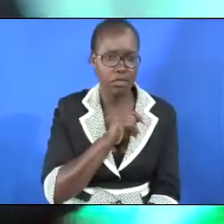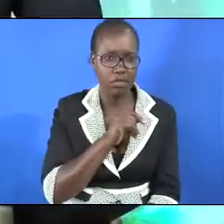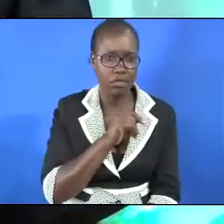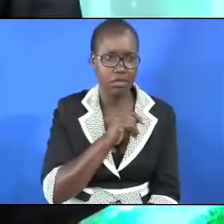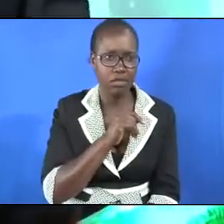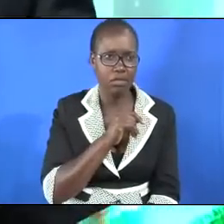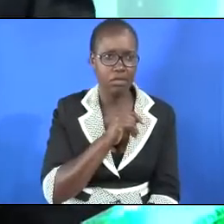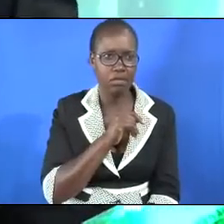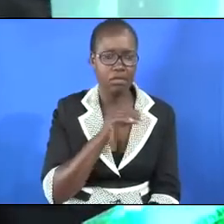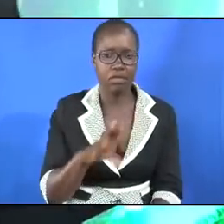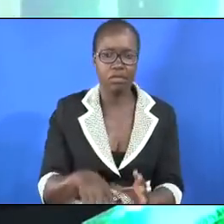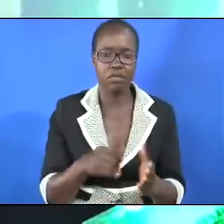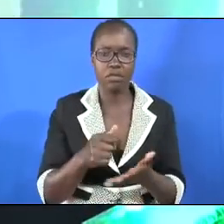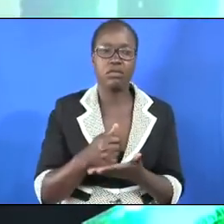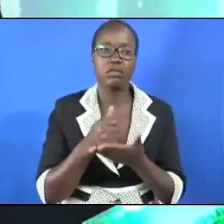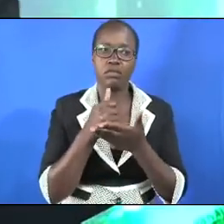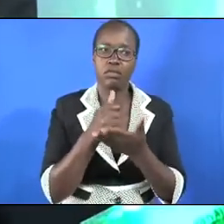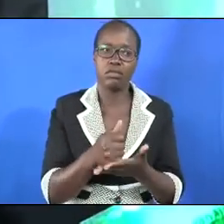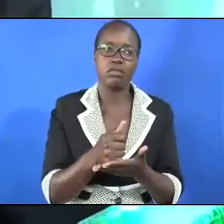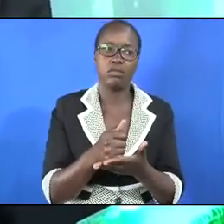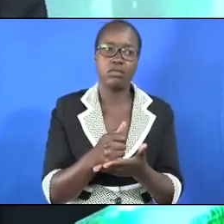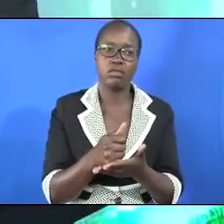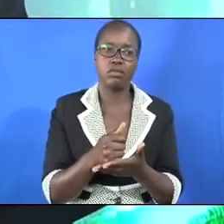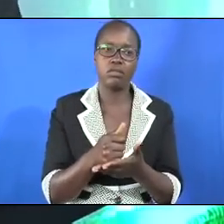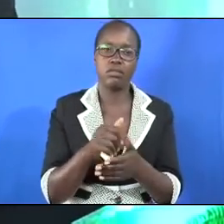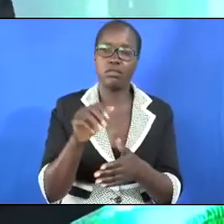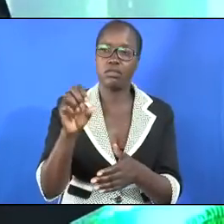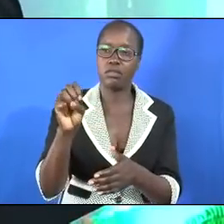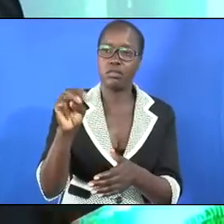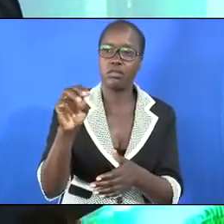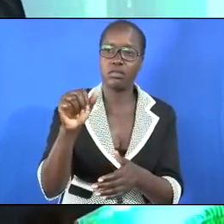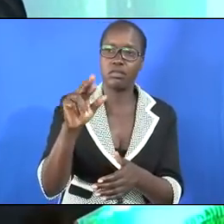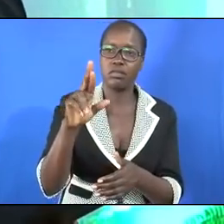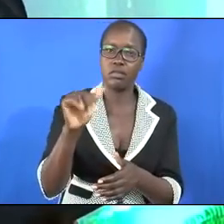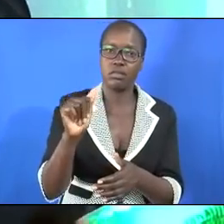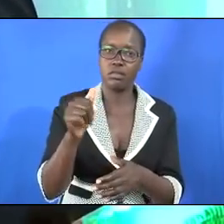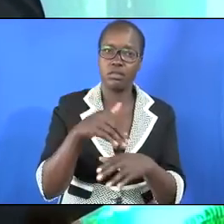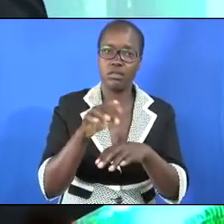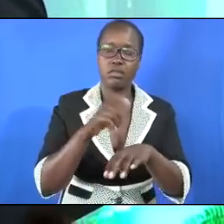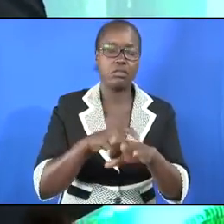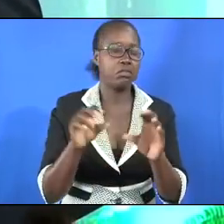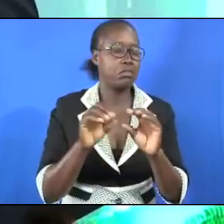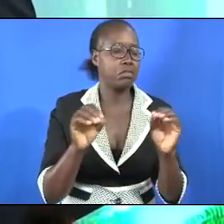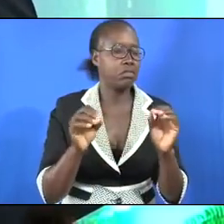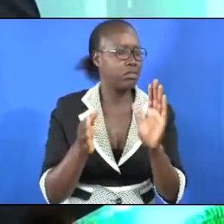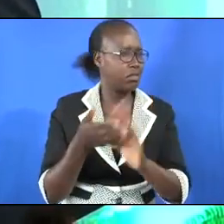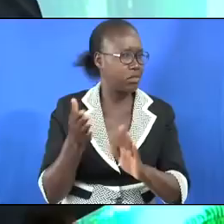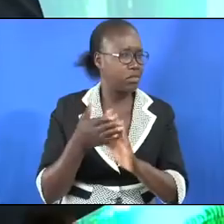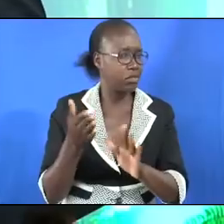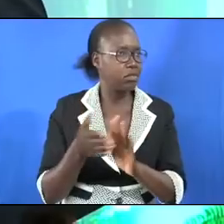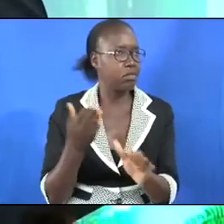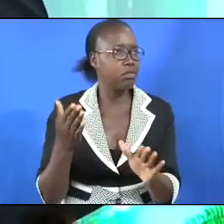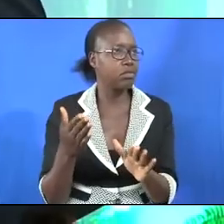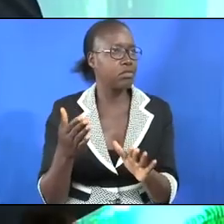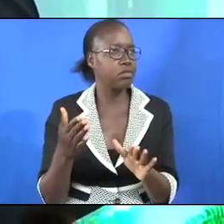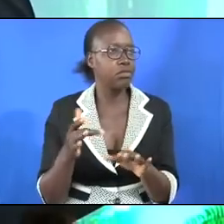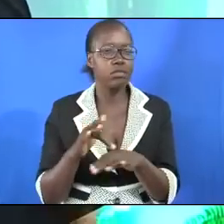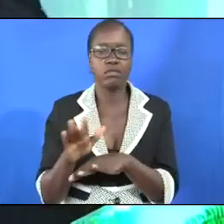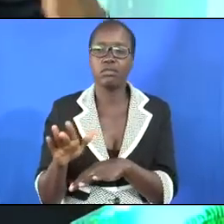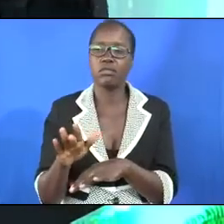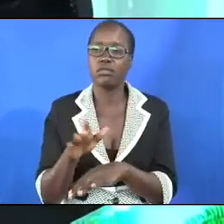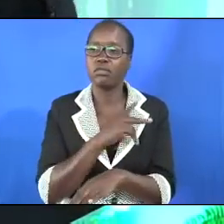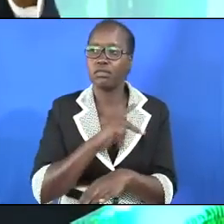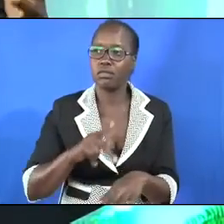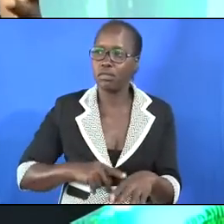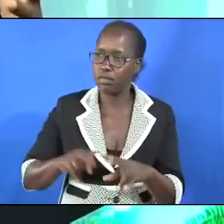he could find help in Samaria he did not waste his time he quickly went to his